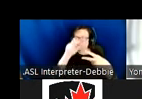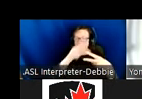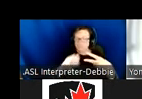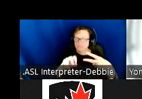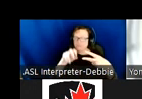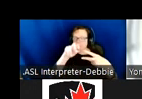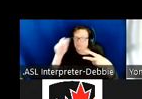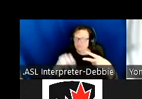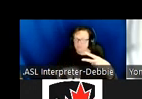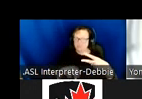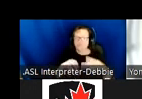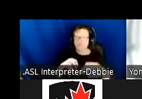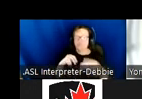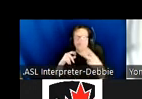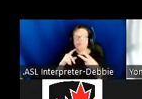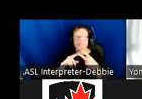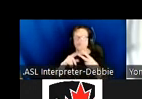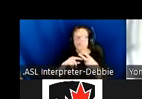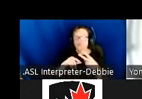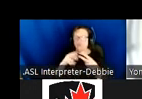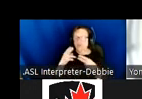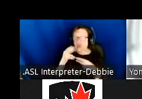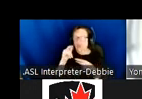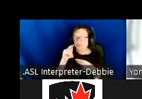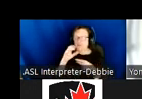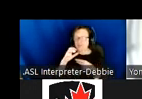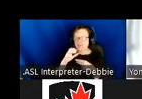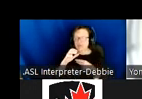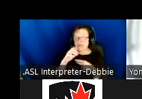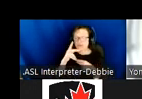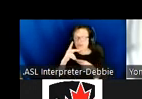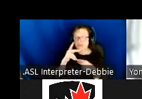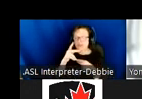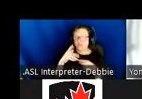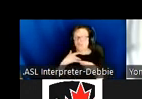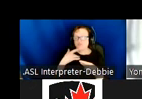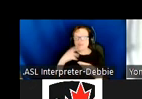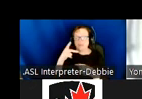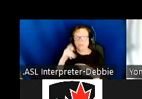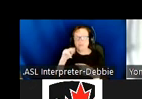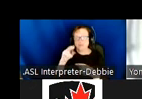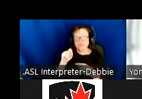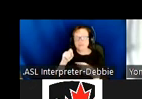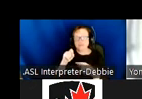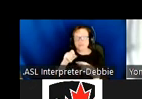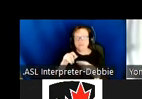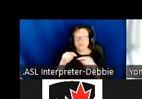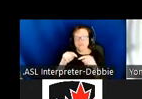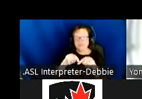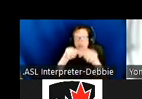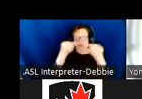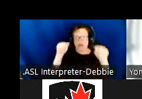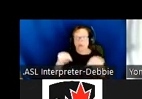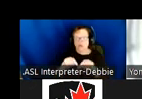available, we either deliver a false cue to follow each outline or calculate reaction